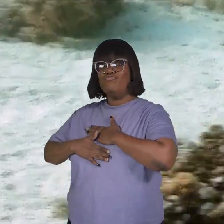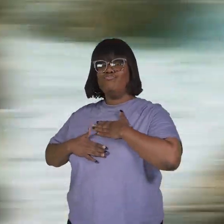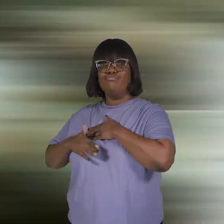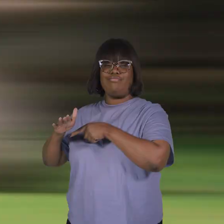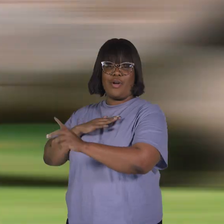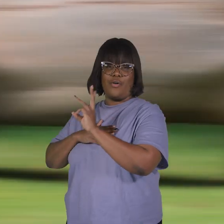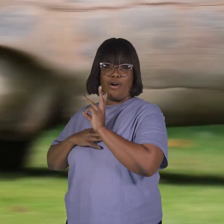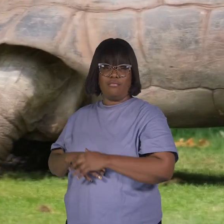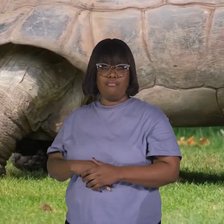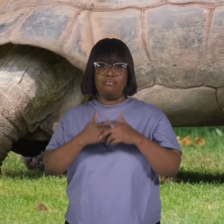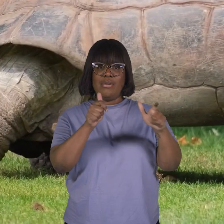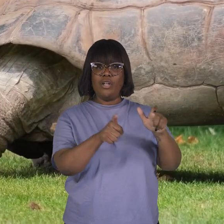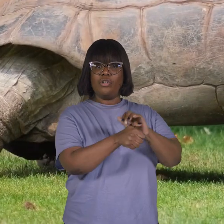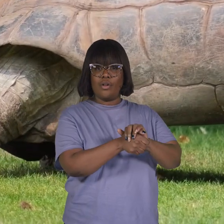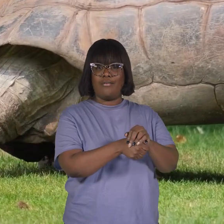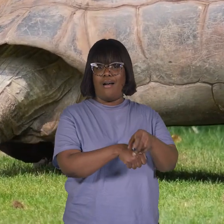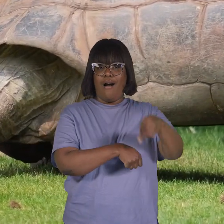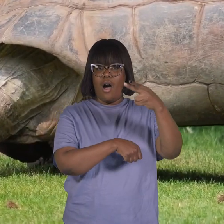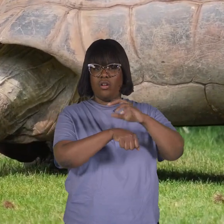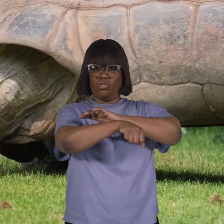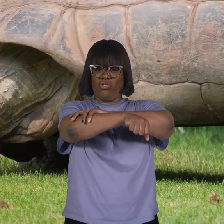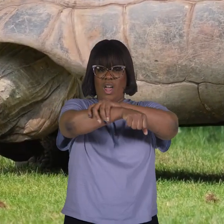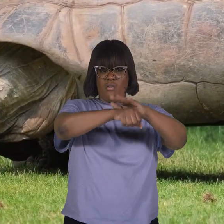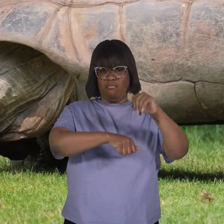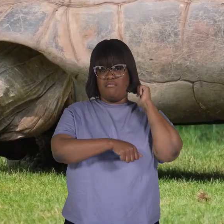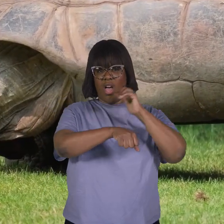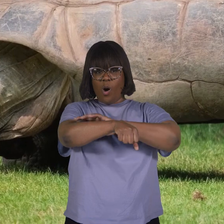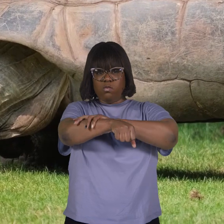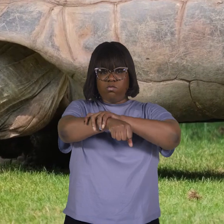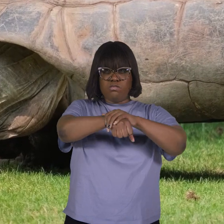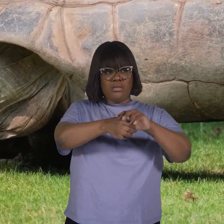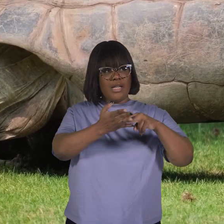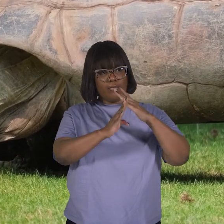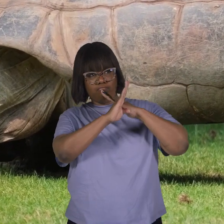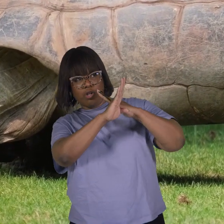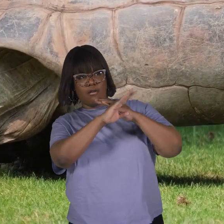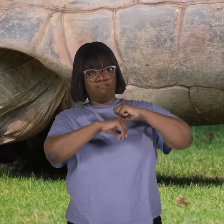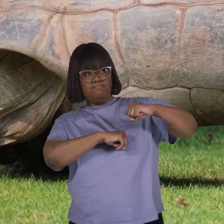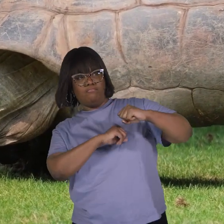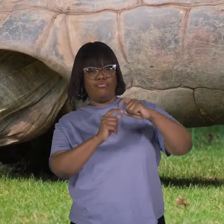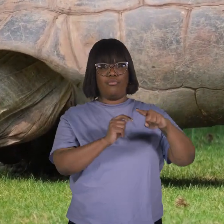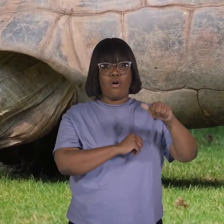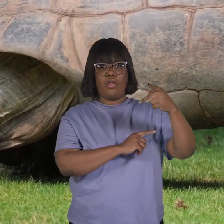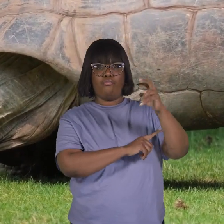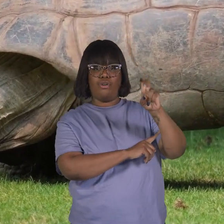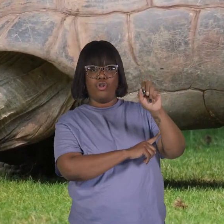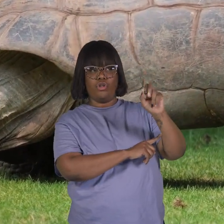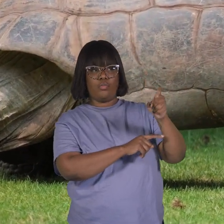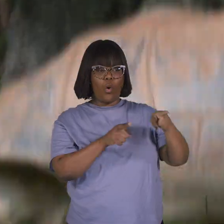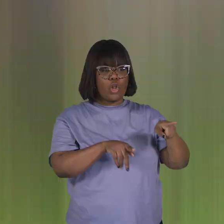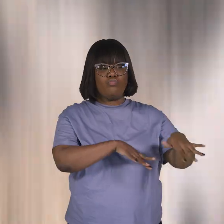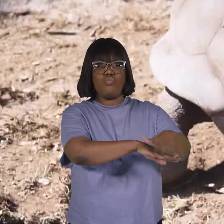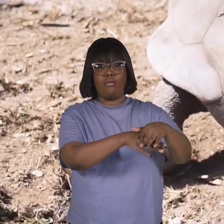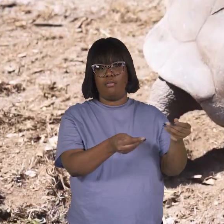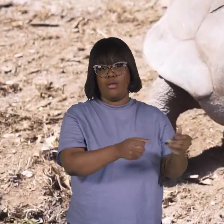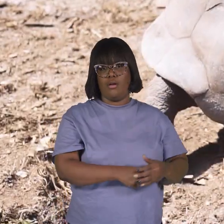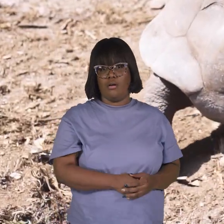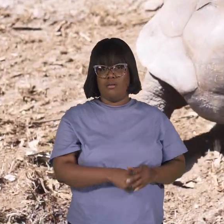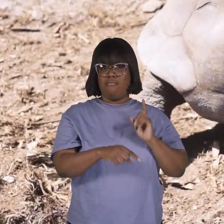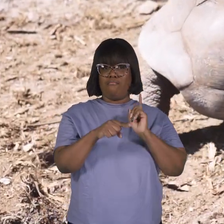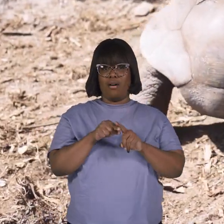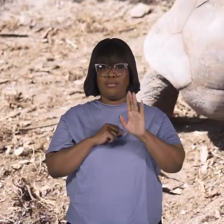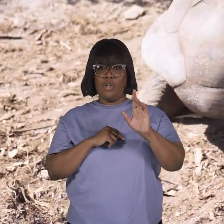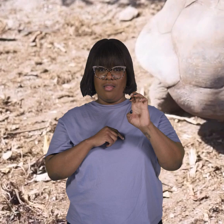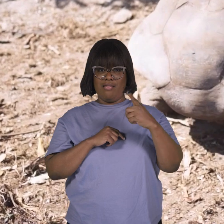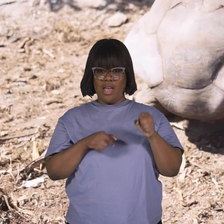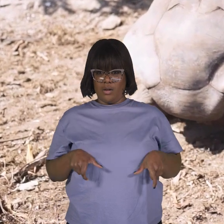in the water. Tortoises also have a high-domed shell on their back to protect them from predators as they roam the land. In addition,